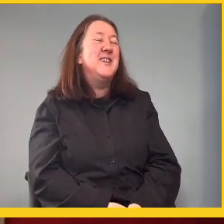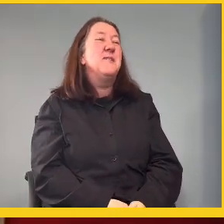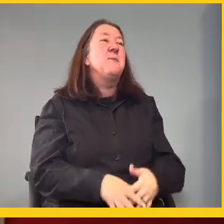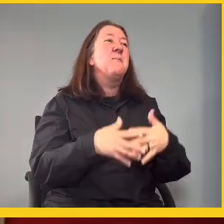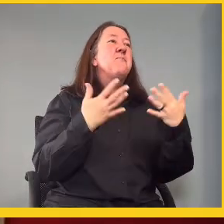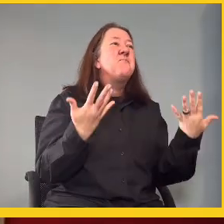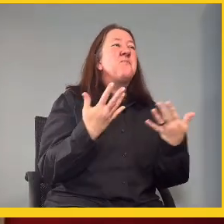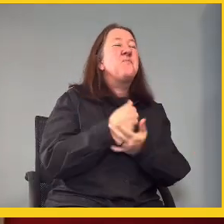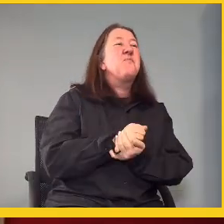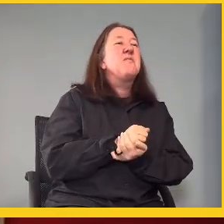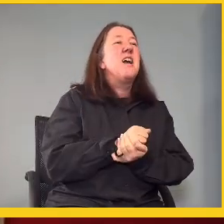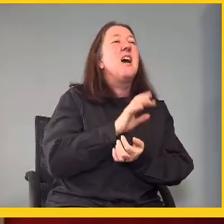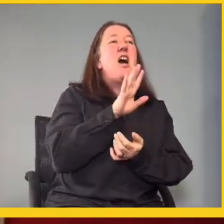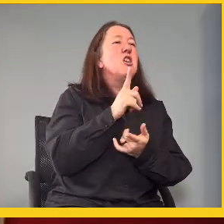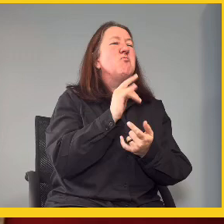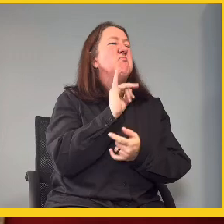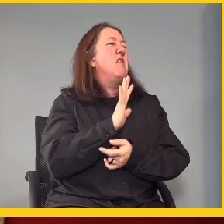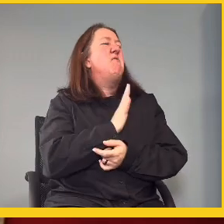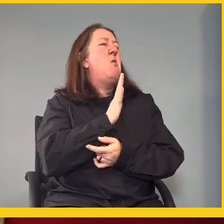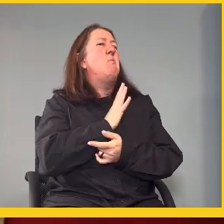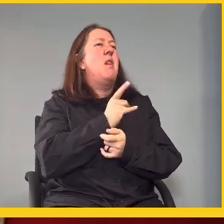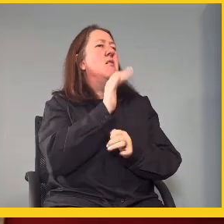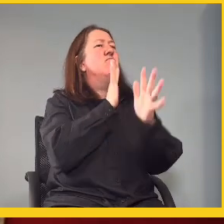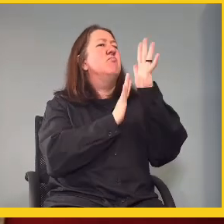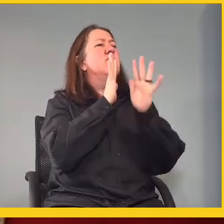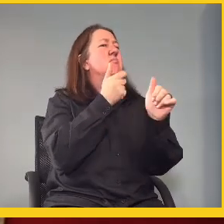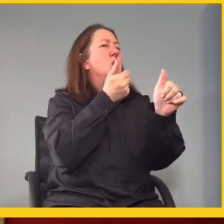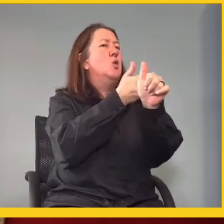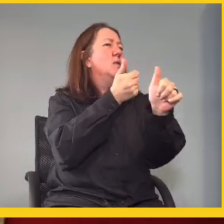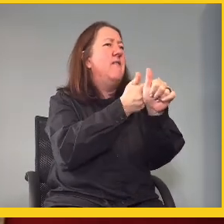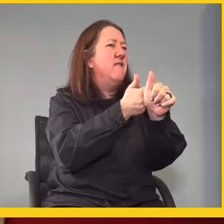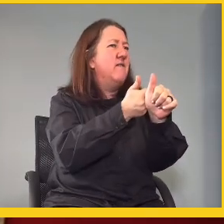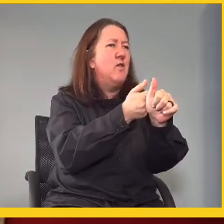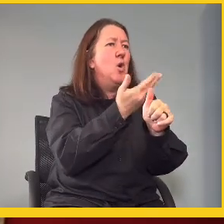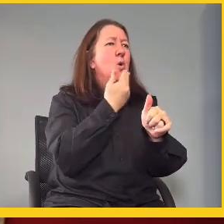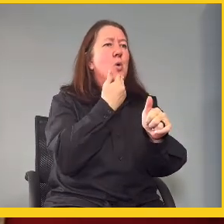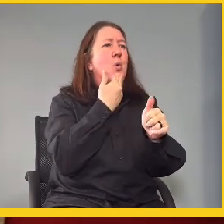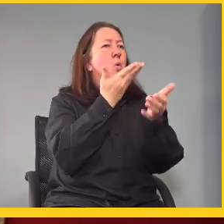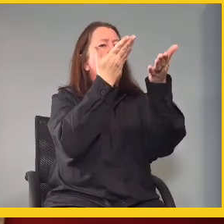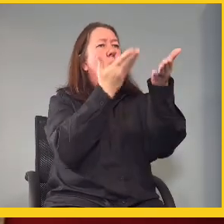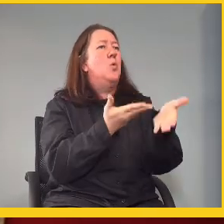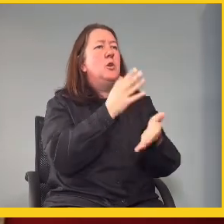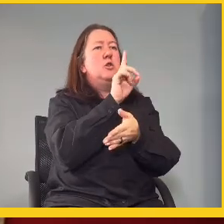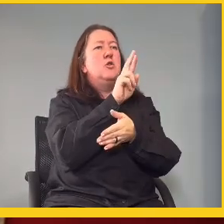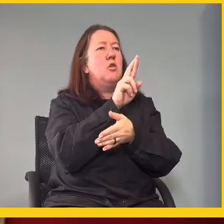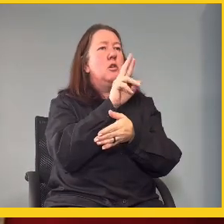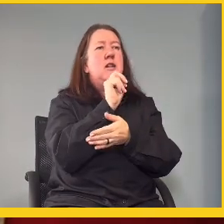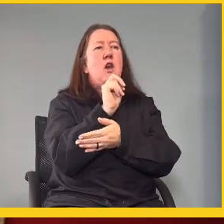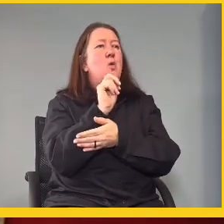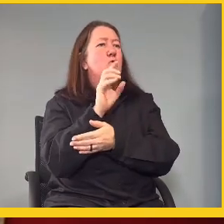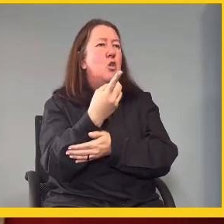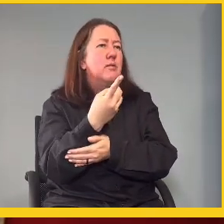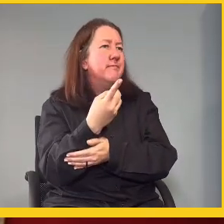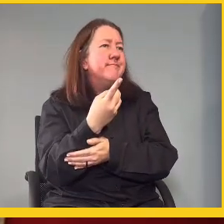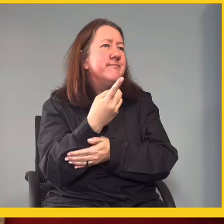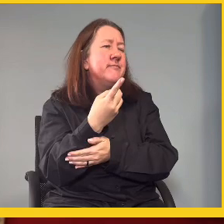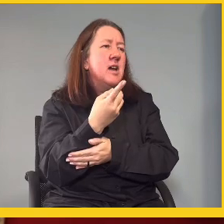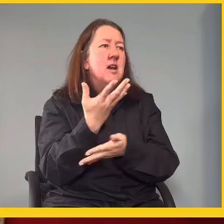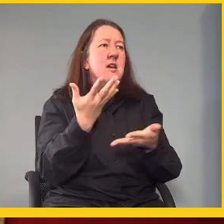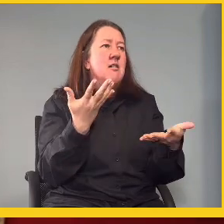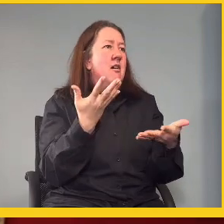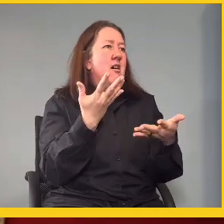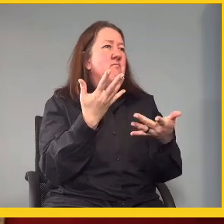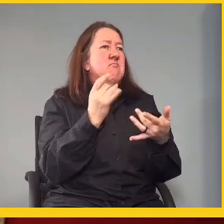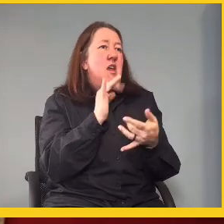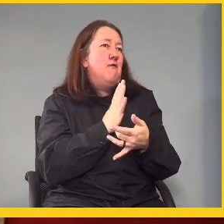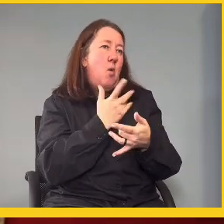Well, just informally, just tell us about yourself. Like, who is Dr. Niehaut-Drooghut? Like, just